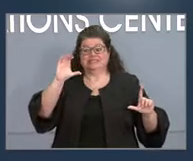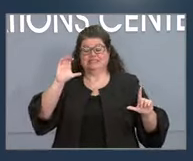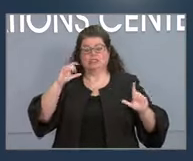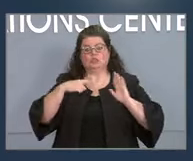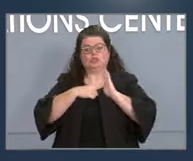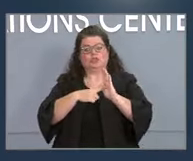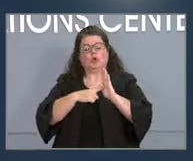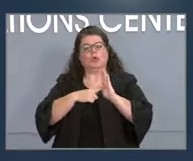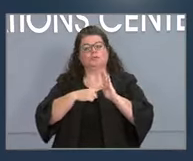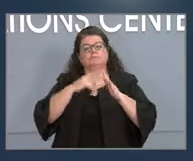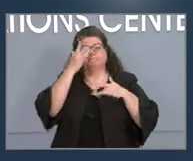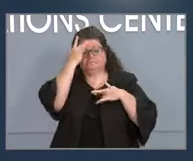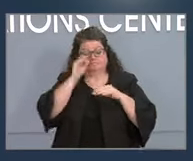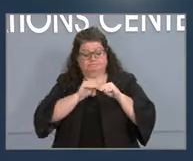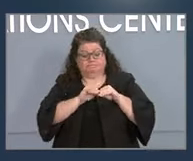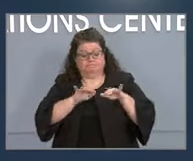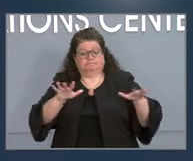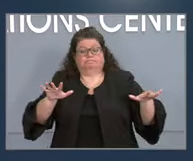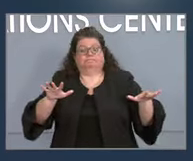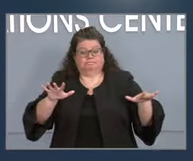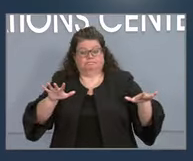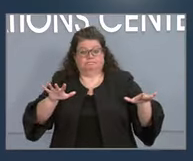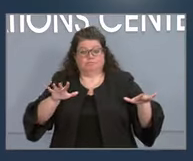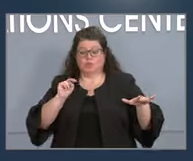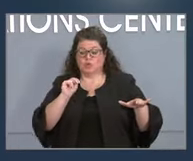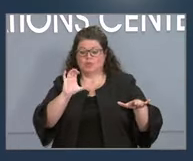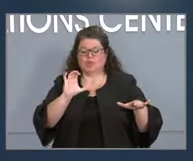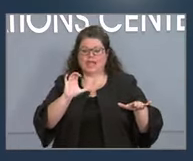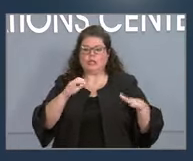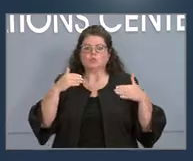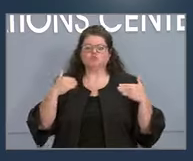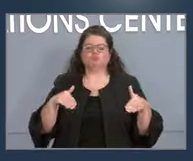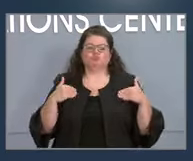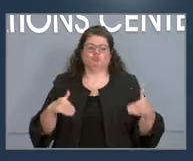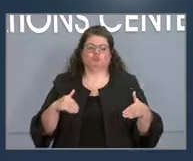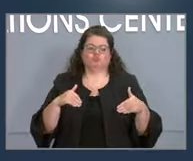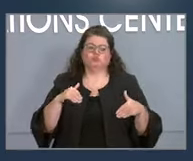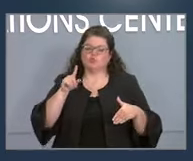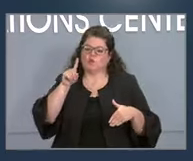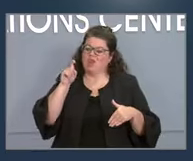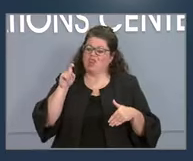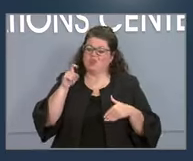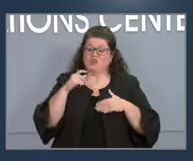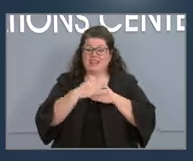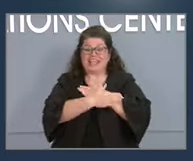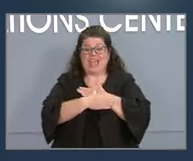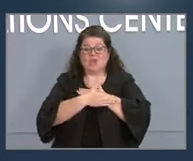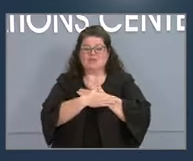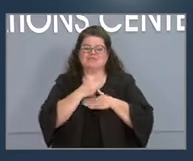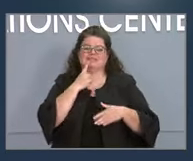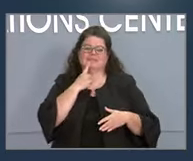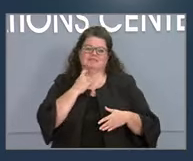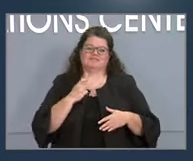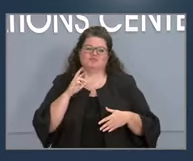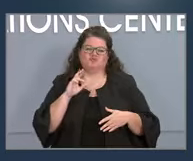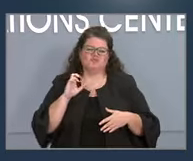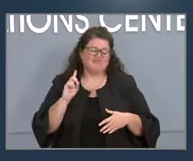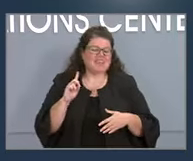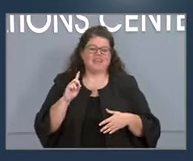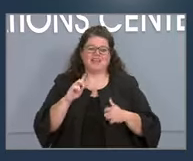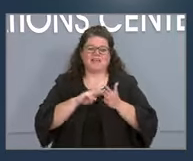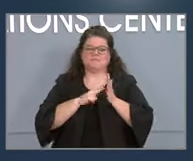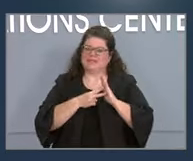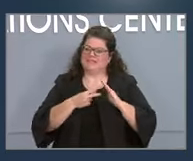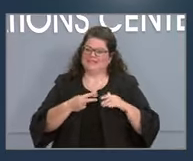transmission. And as you can see from the map, all North Carolina counties are red with high levels of